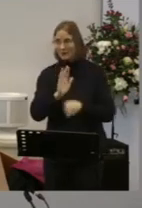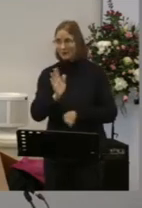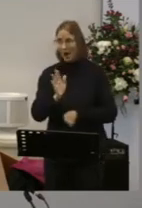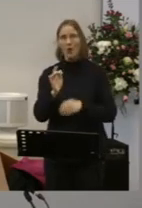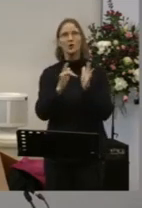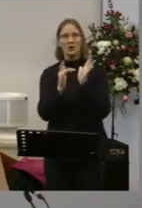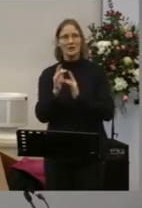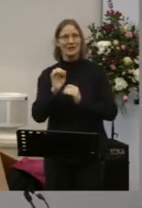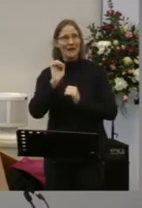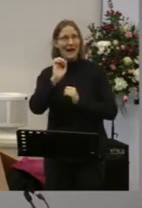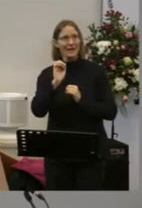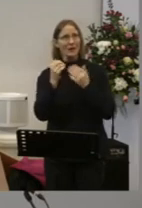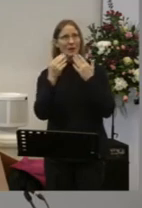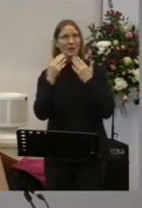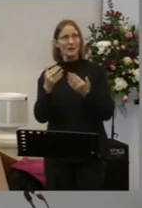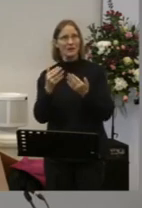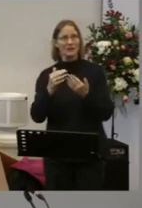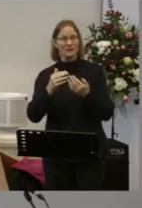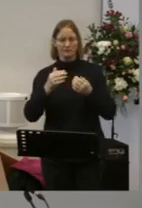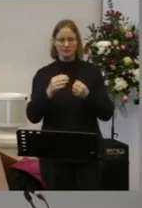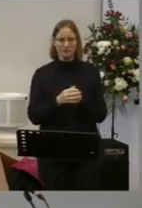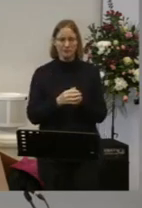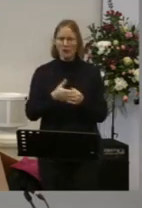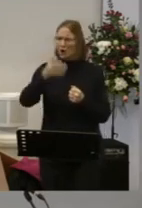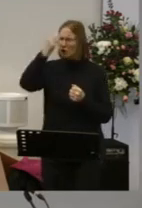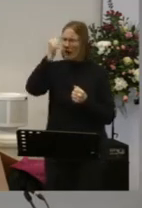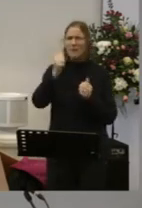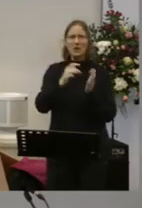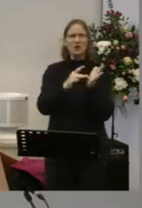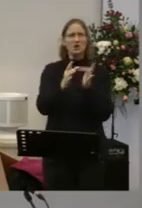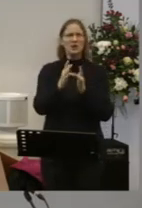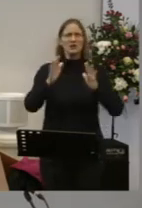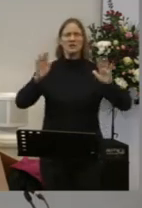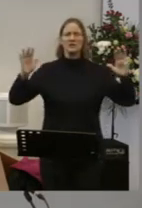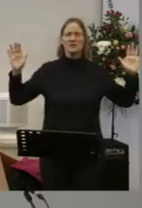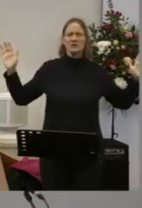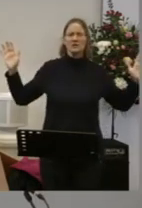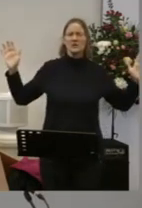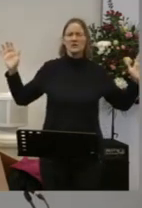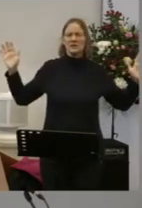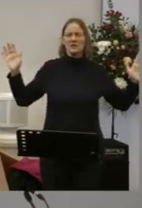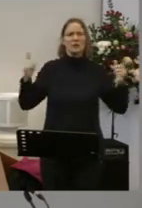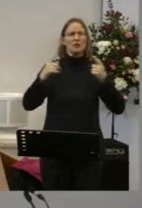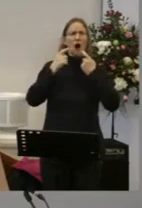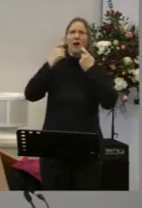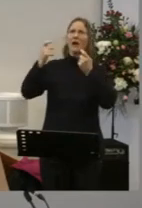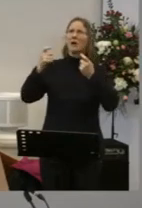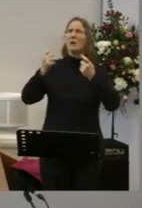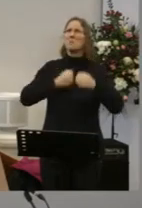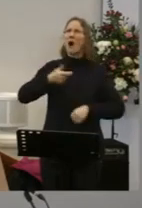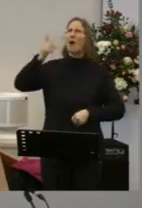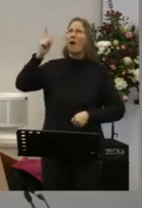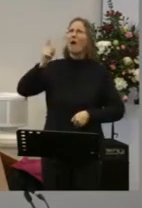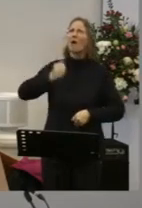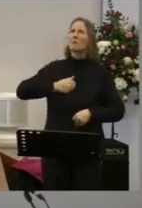Jesus' Words on the cross What does he say? My God My God Why have you forsaken me?